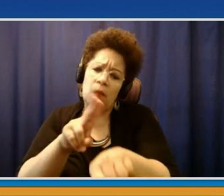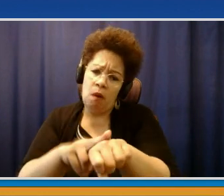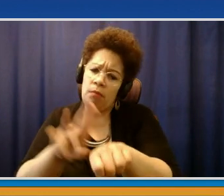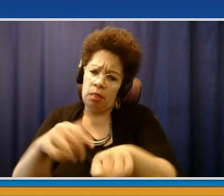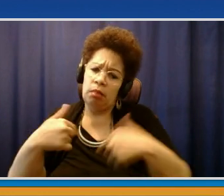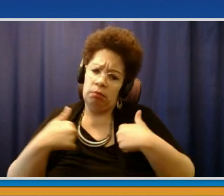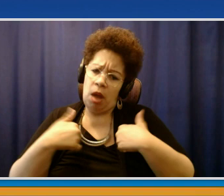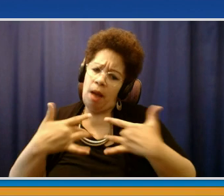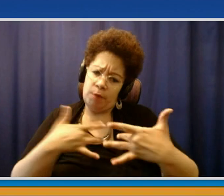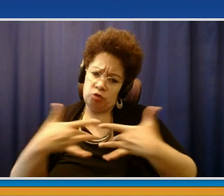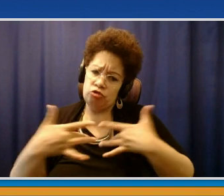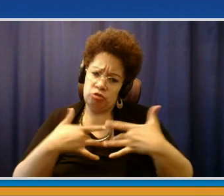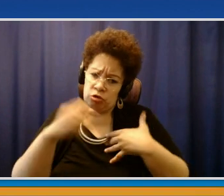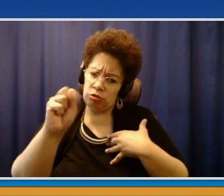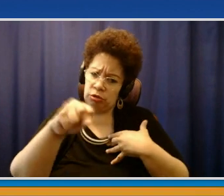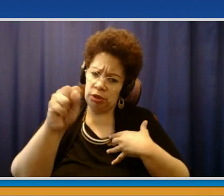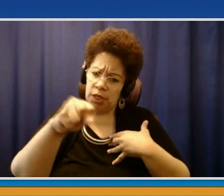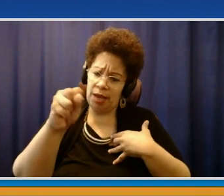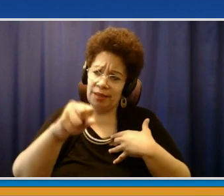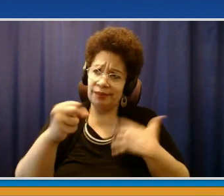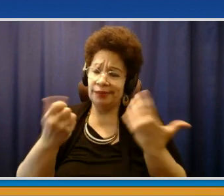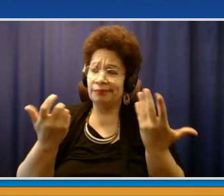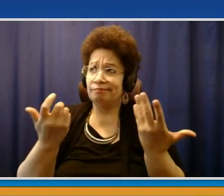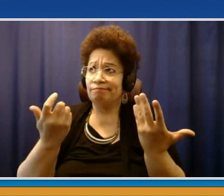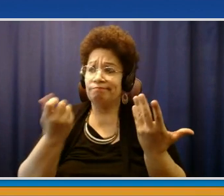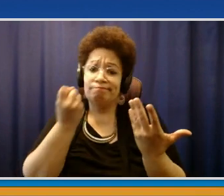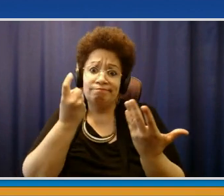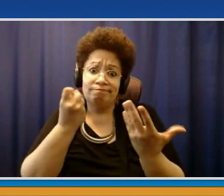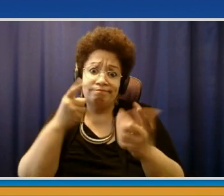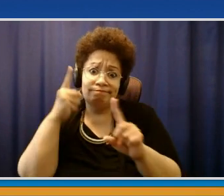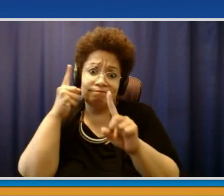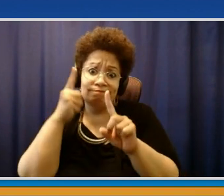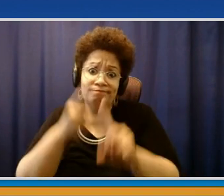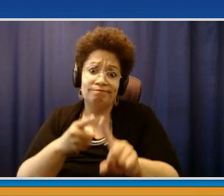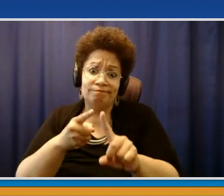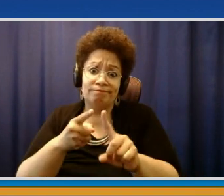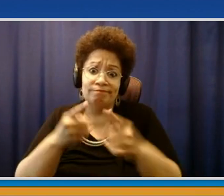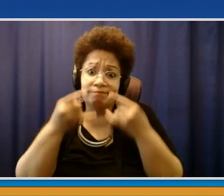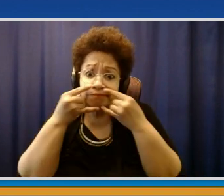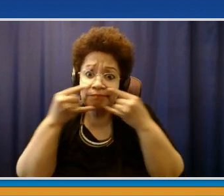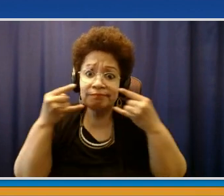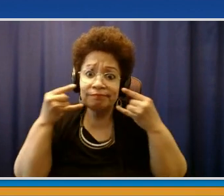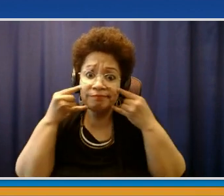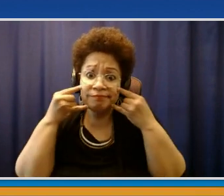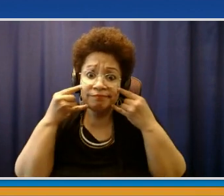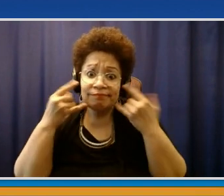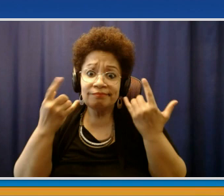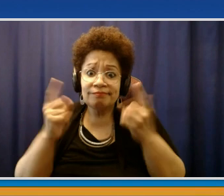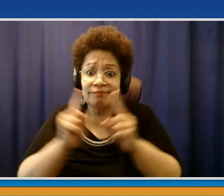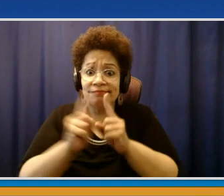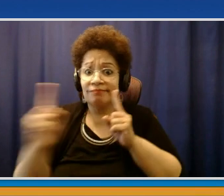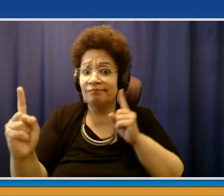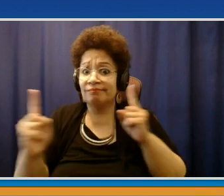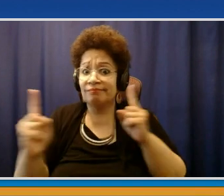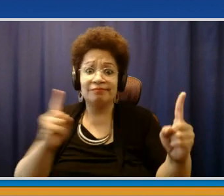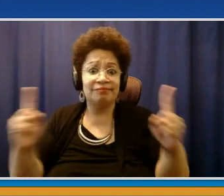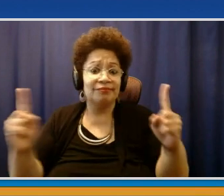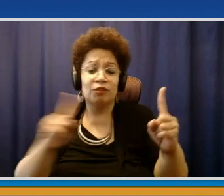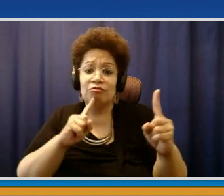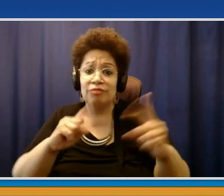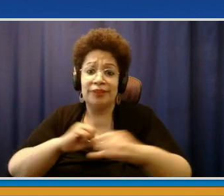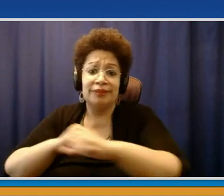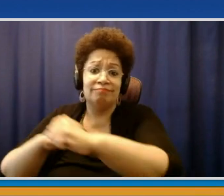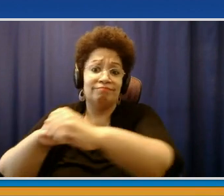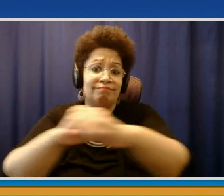masks and having social distancing and reducing the volume of people, this is simply not to spread the disease. Under all other